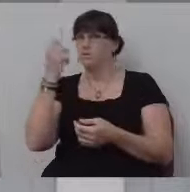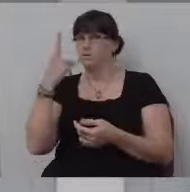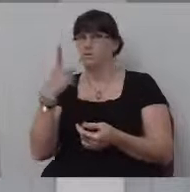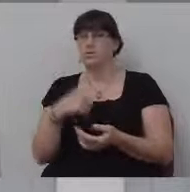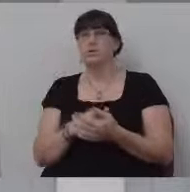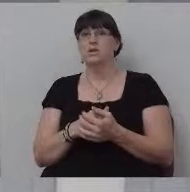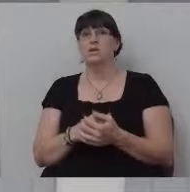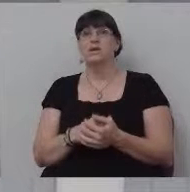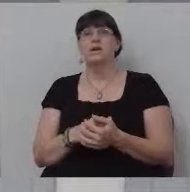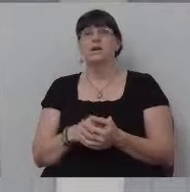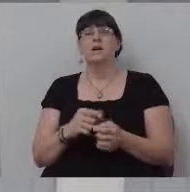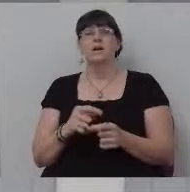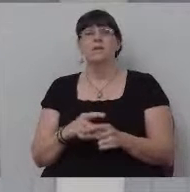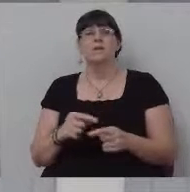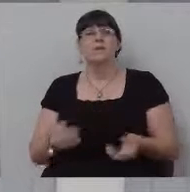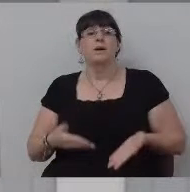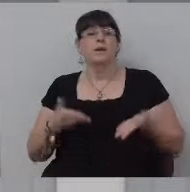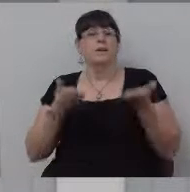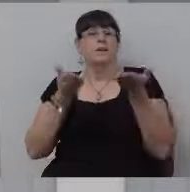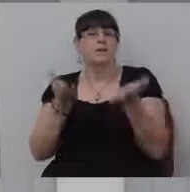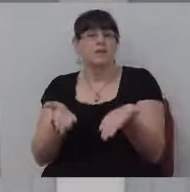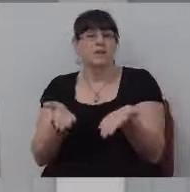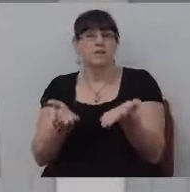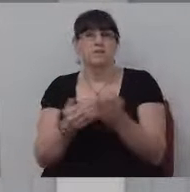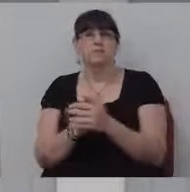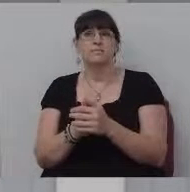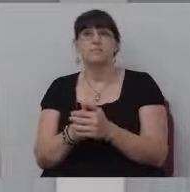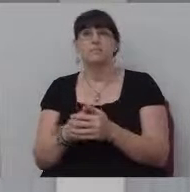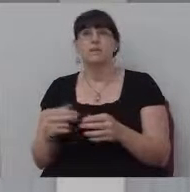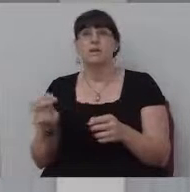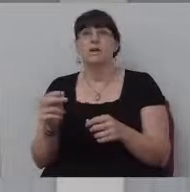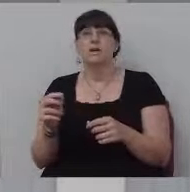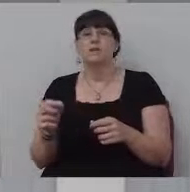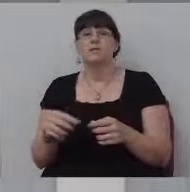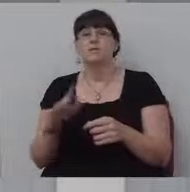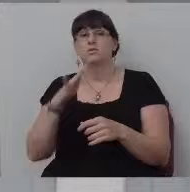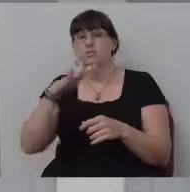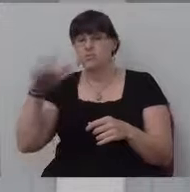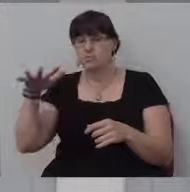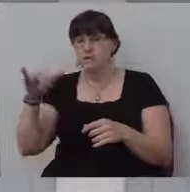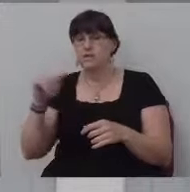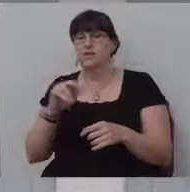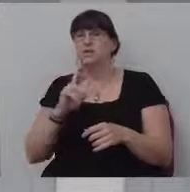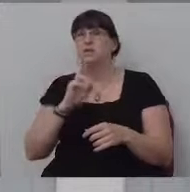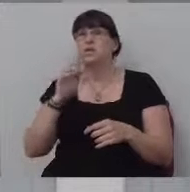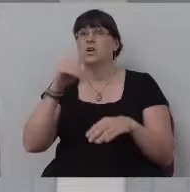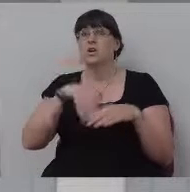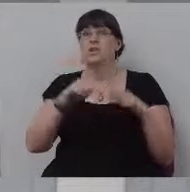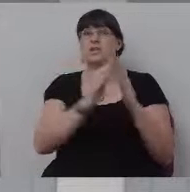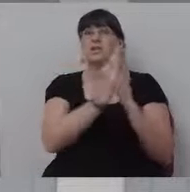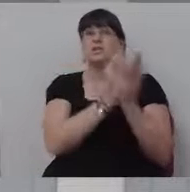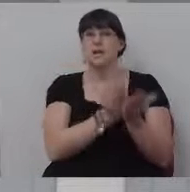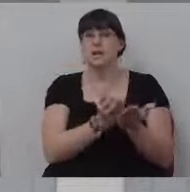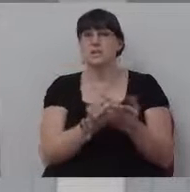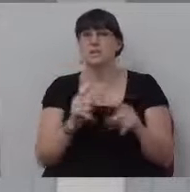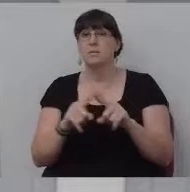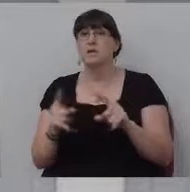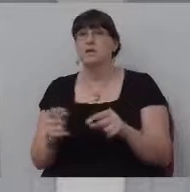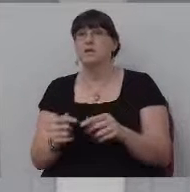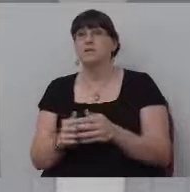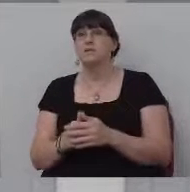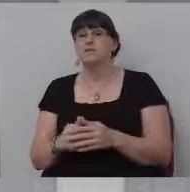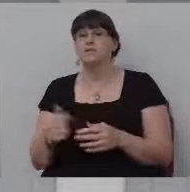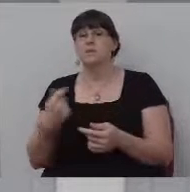But by supplying things like, by putting certain phrases in, uh, that aren't in the text, but putting them in